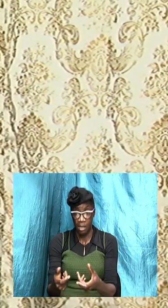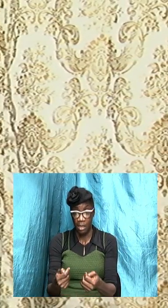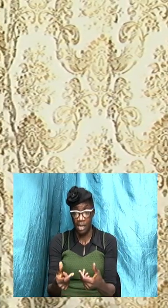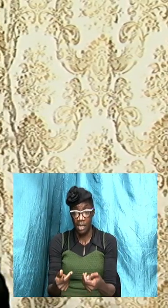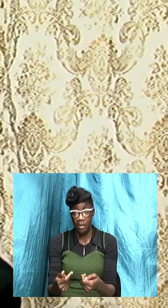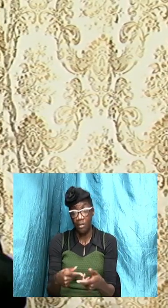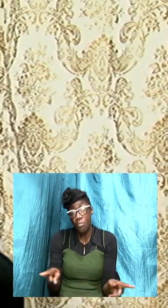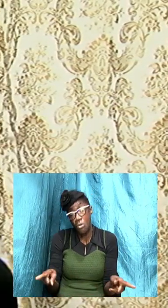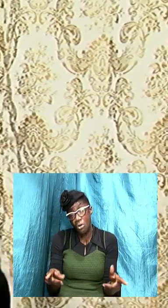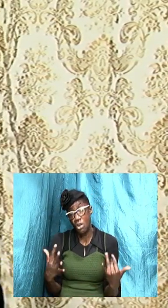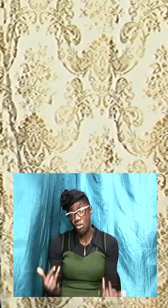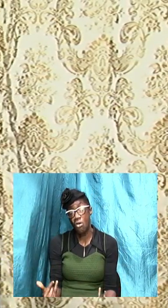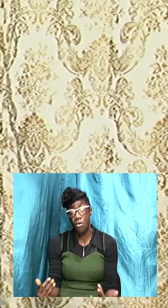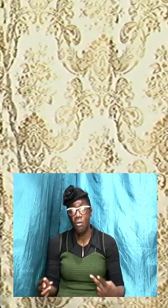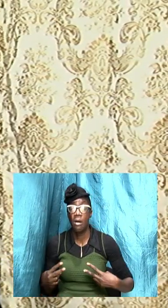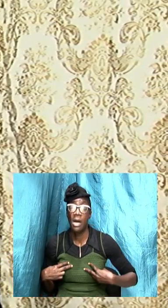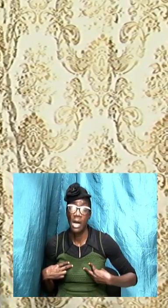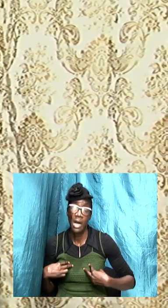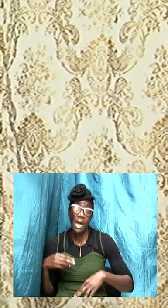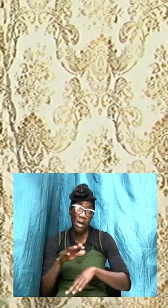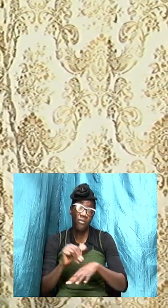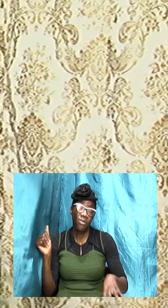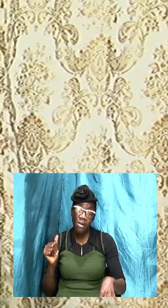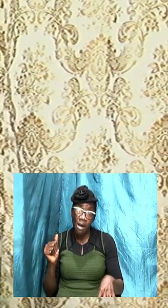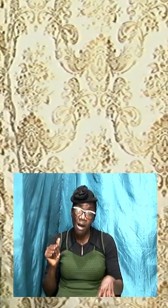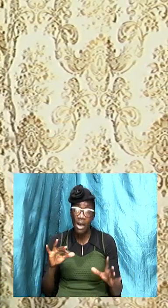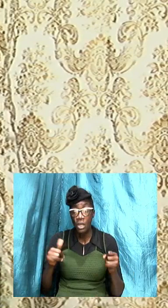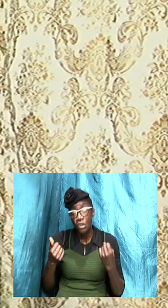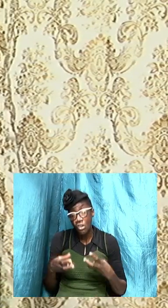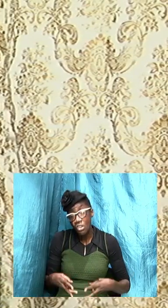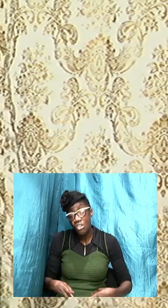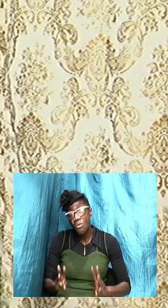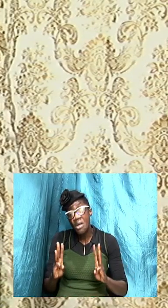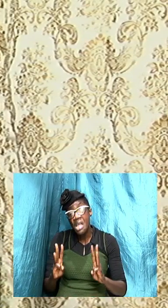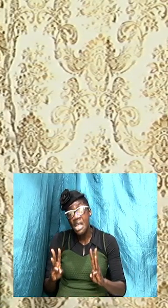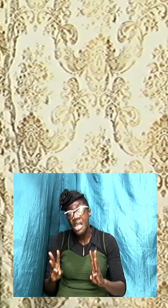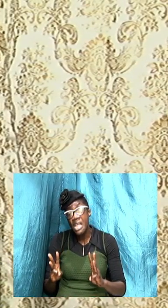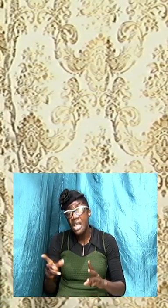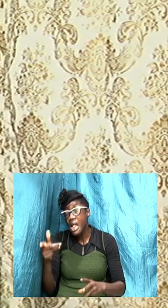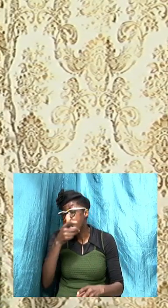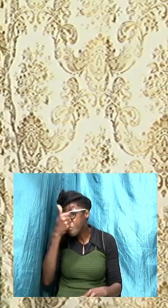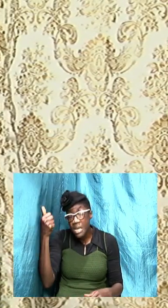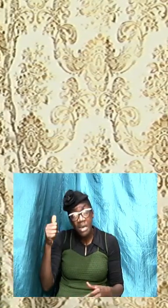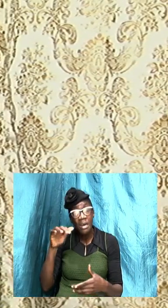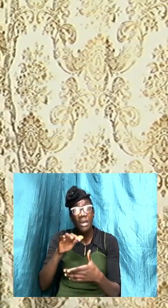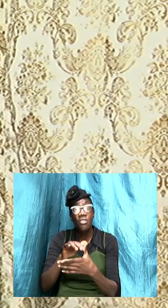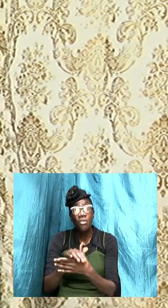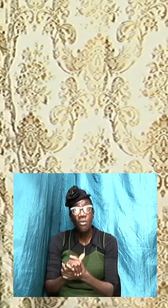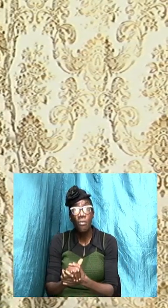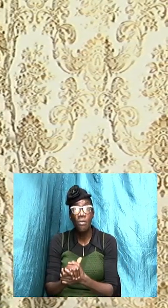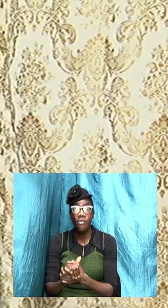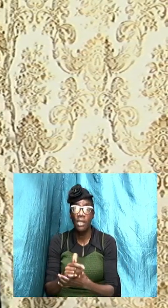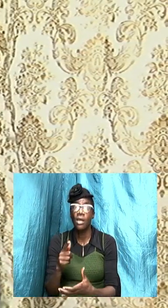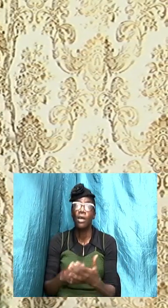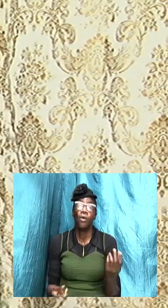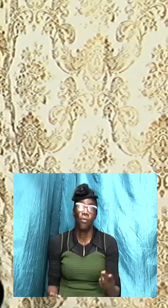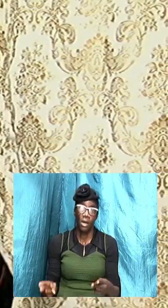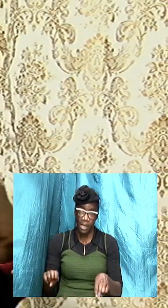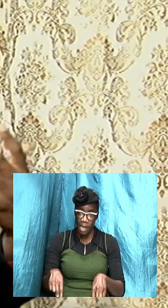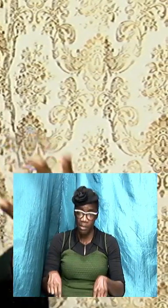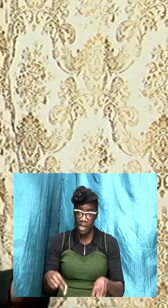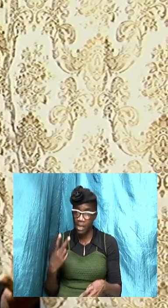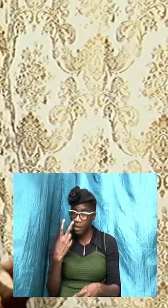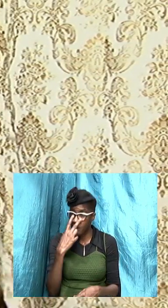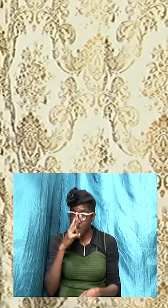just has to call and it is just the way it is but we are saying that because of the COVID and because of what is happening we have seen